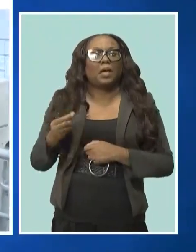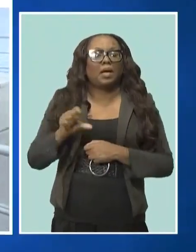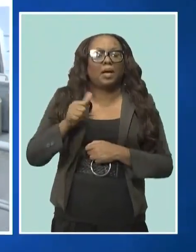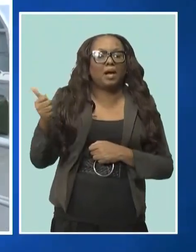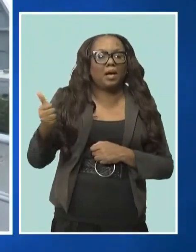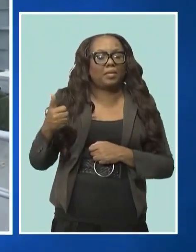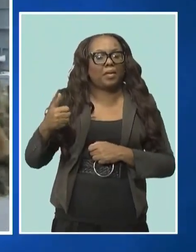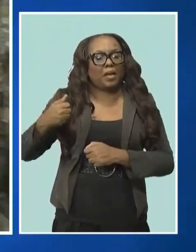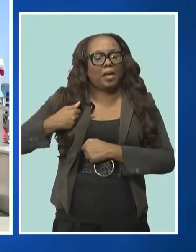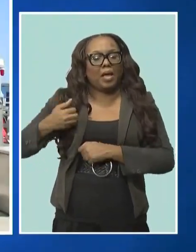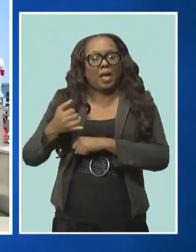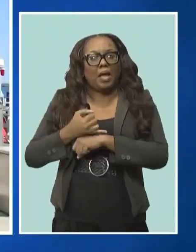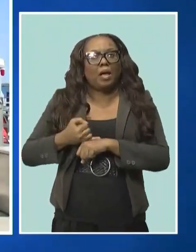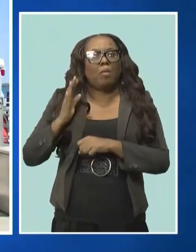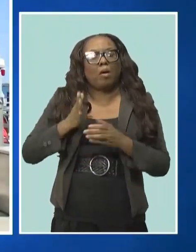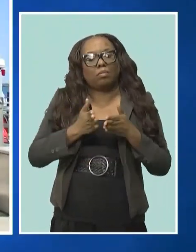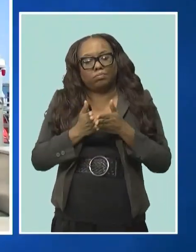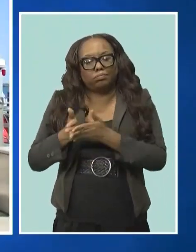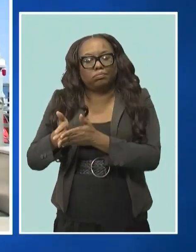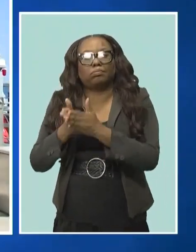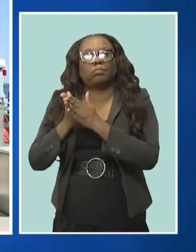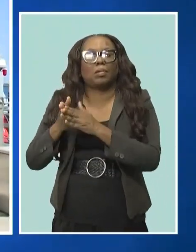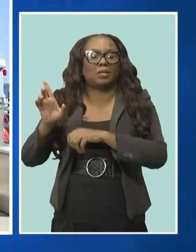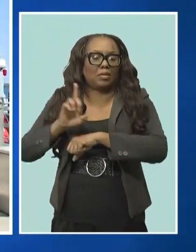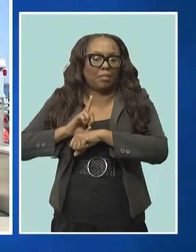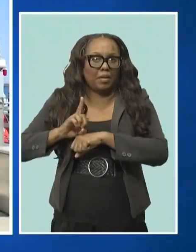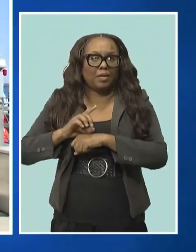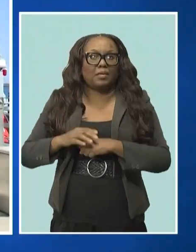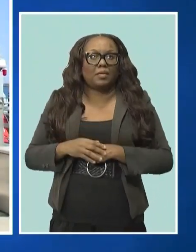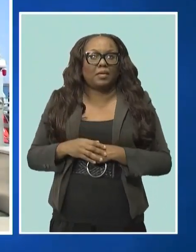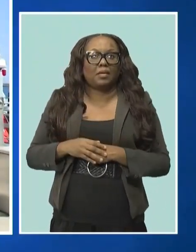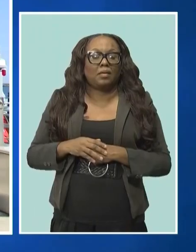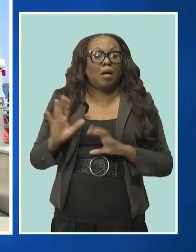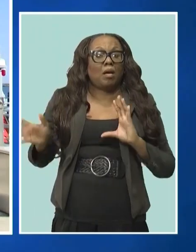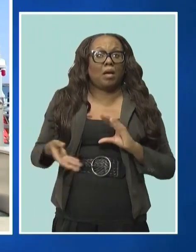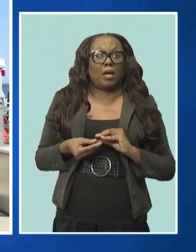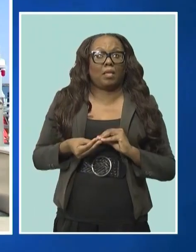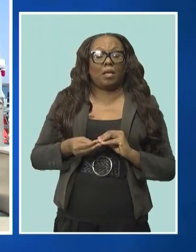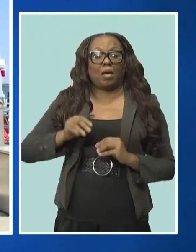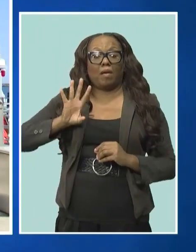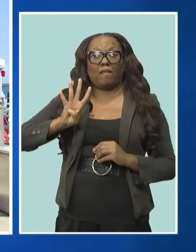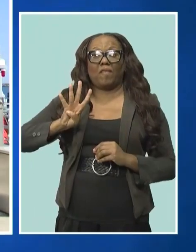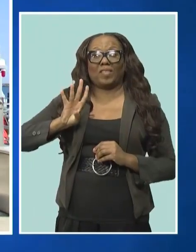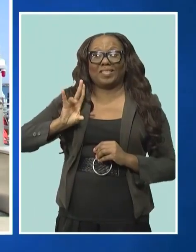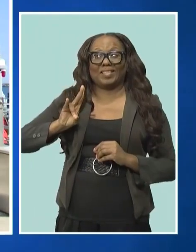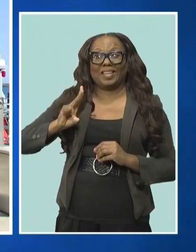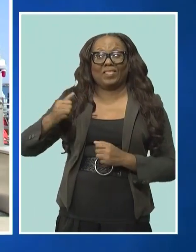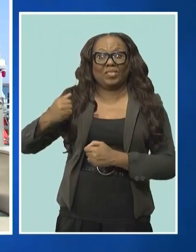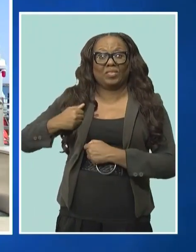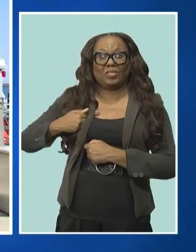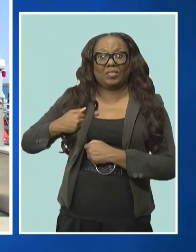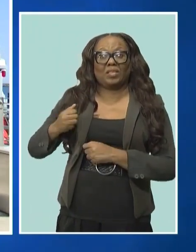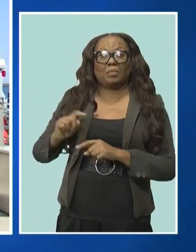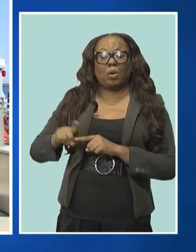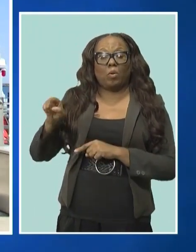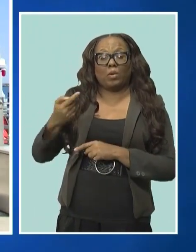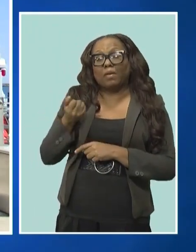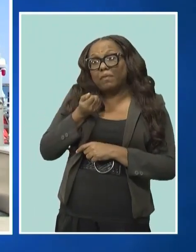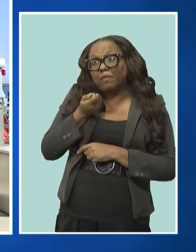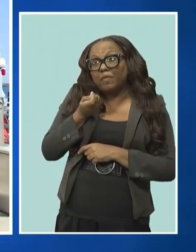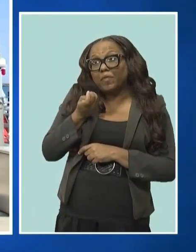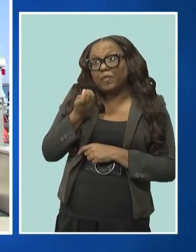and hills of Dominico. The course began here with 47 soldiers, but only these men made the cut.